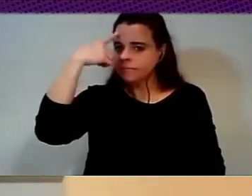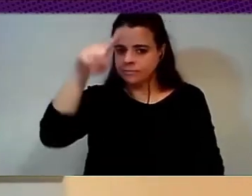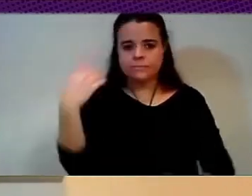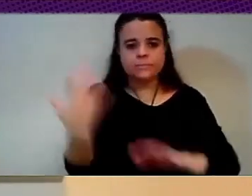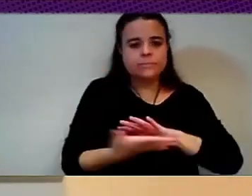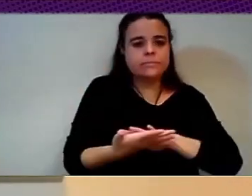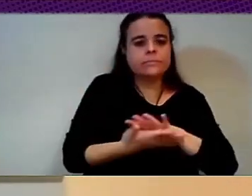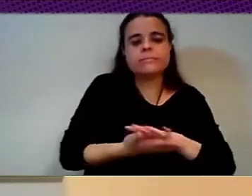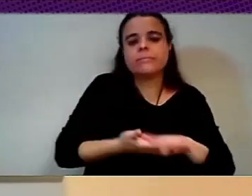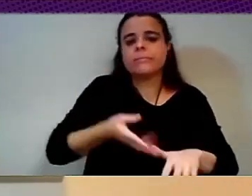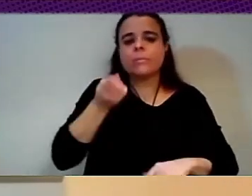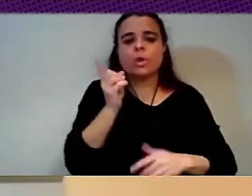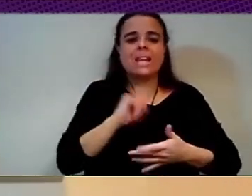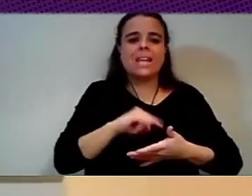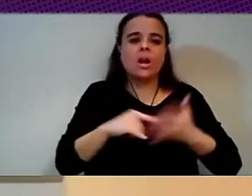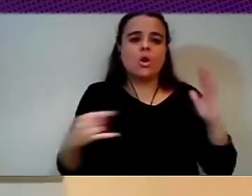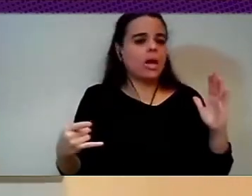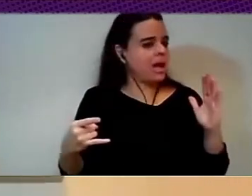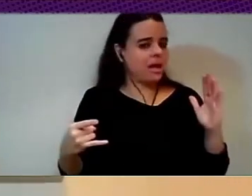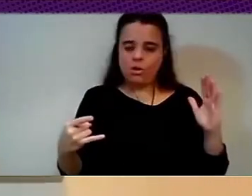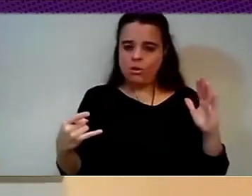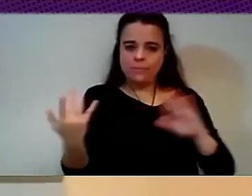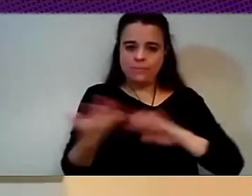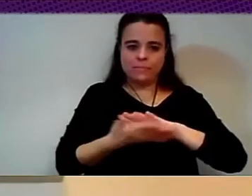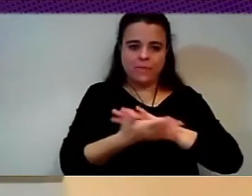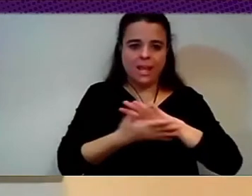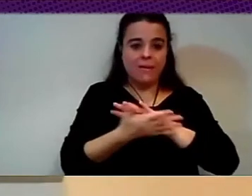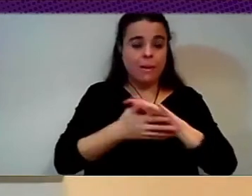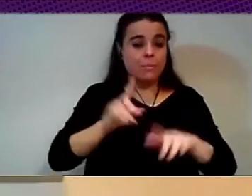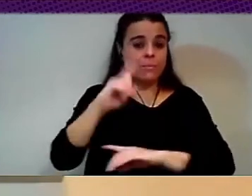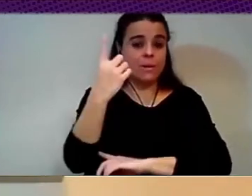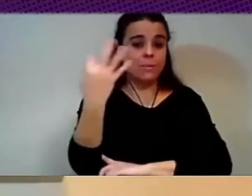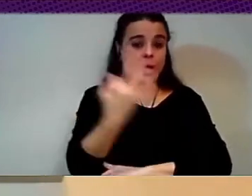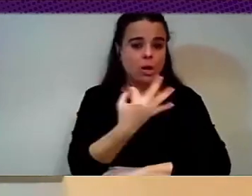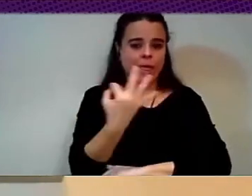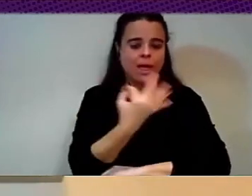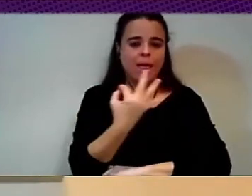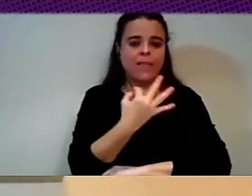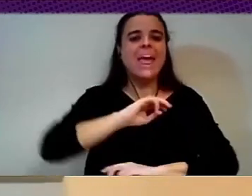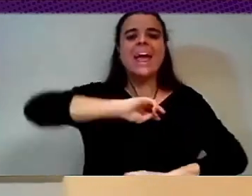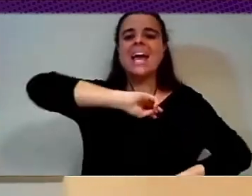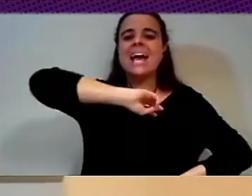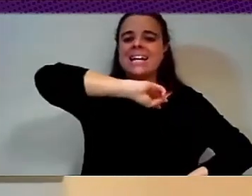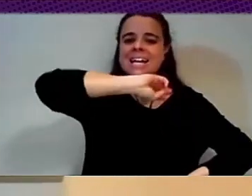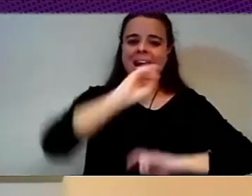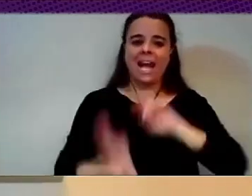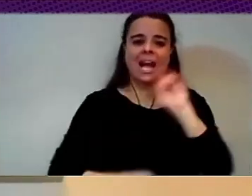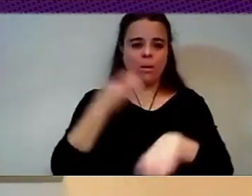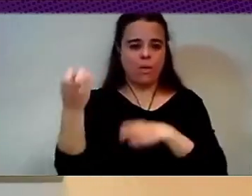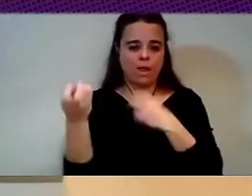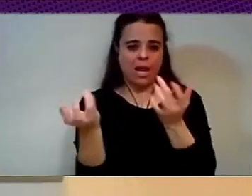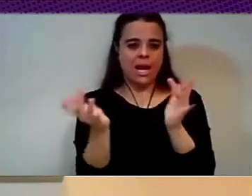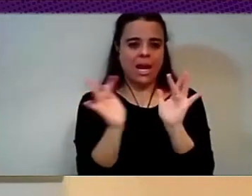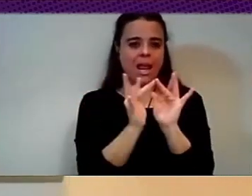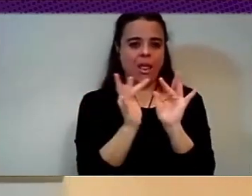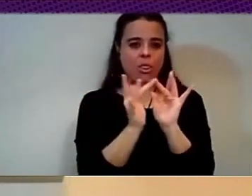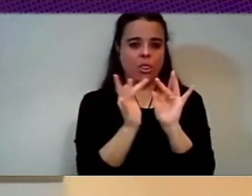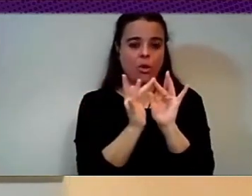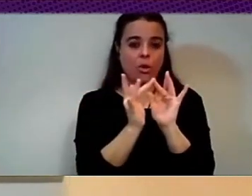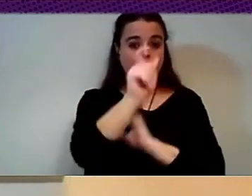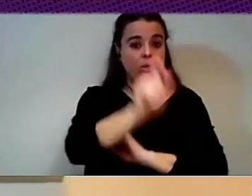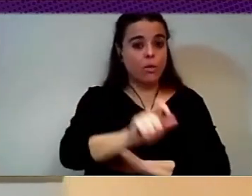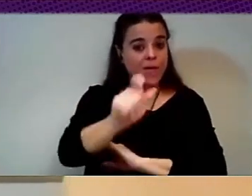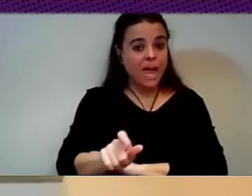reshaping, first, reshaping the relationship between citizens and their government. So it was really